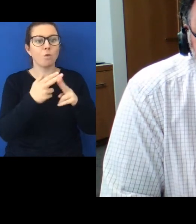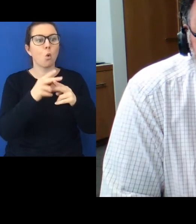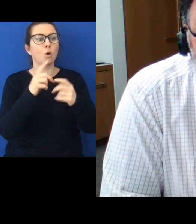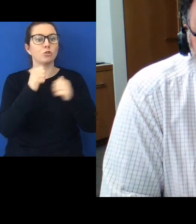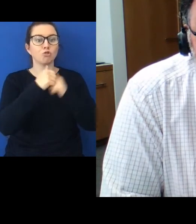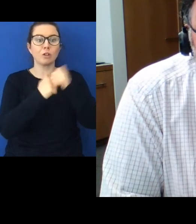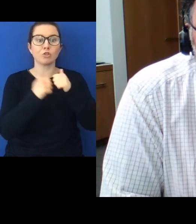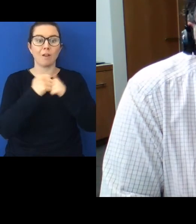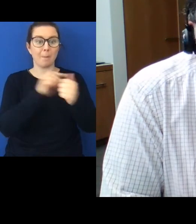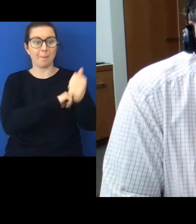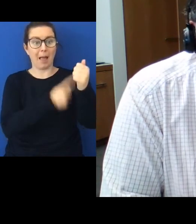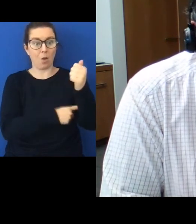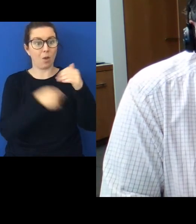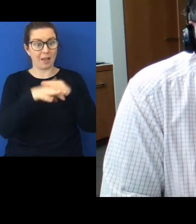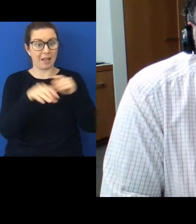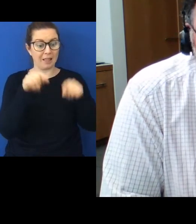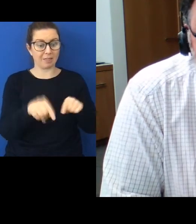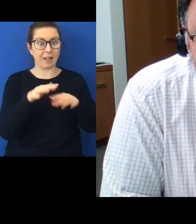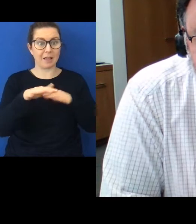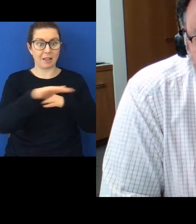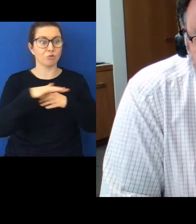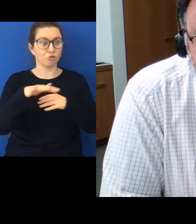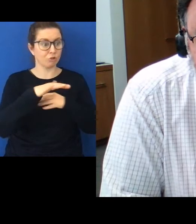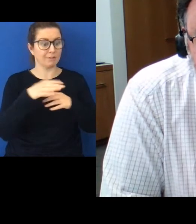country, really, over the last 10 years.